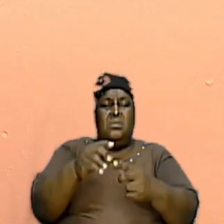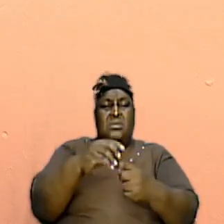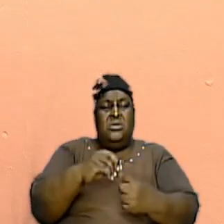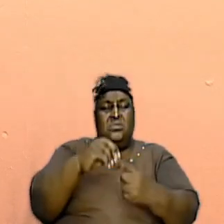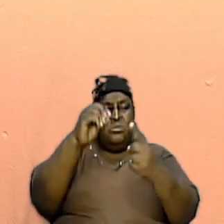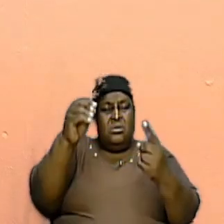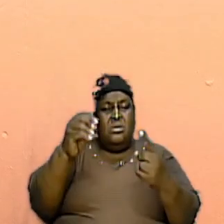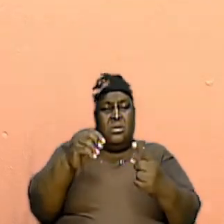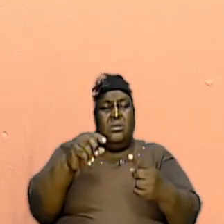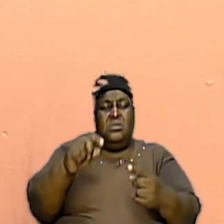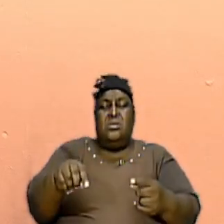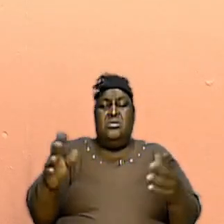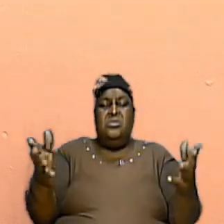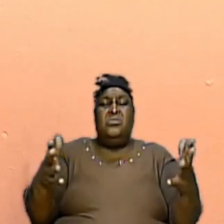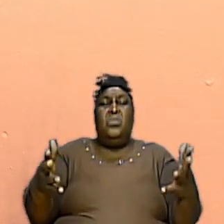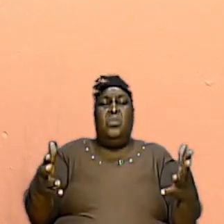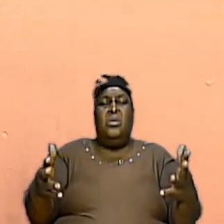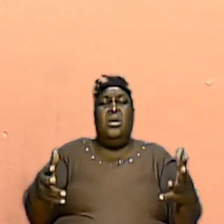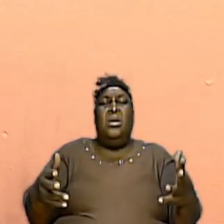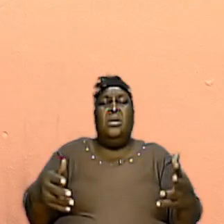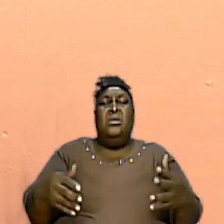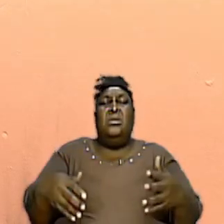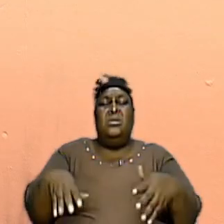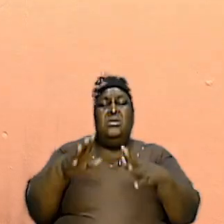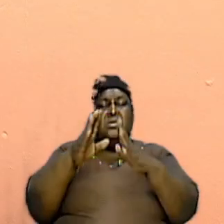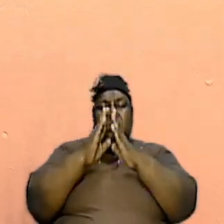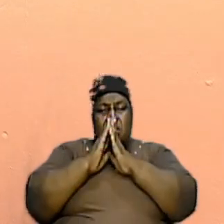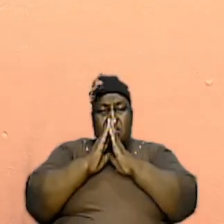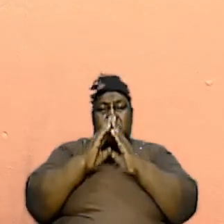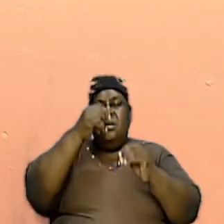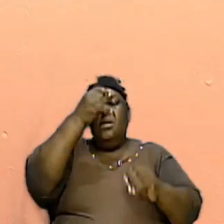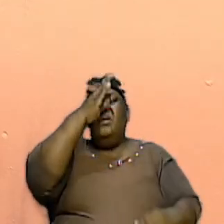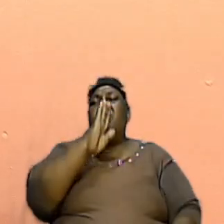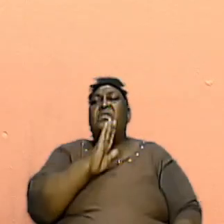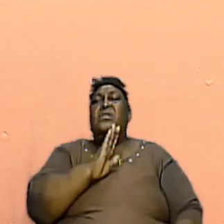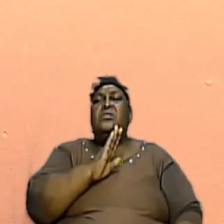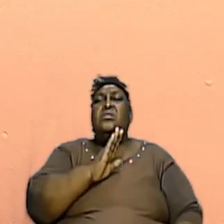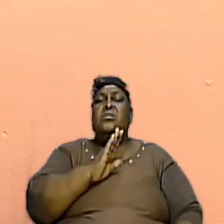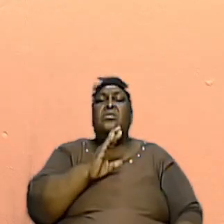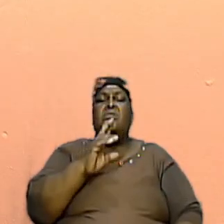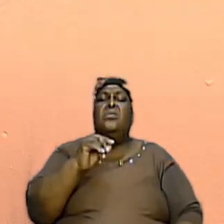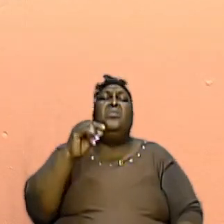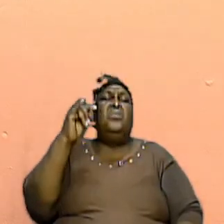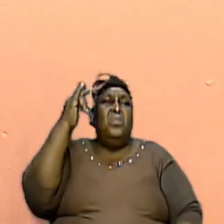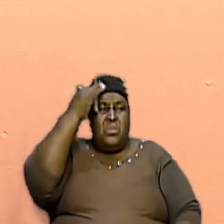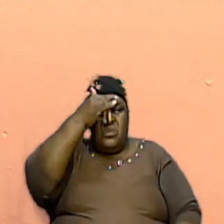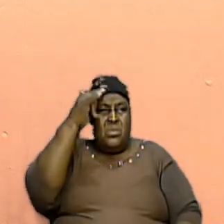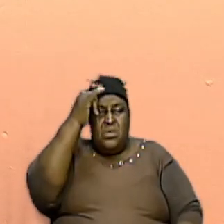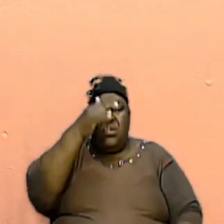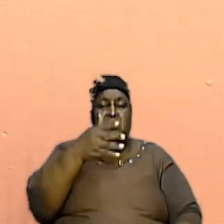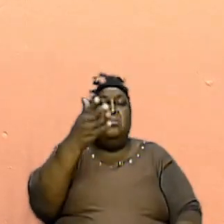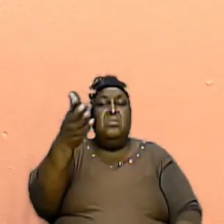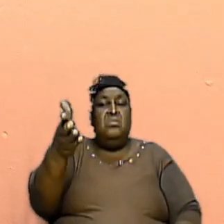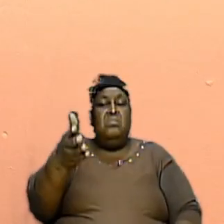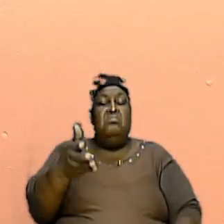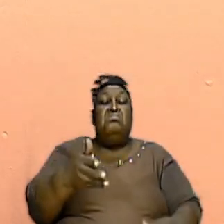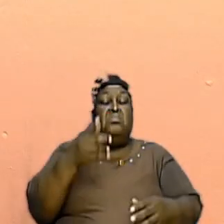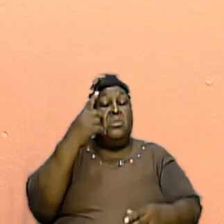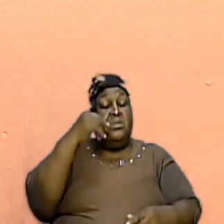this is what was required of Almighty God. No jokers were there, because their lives